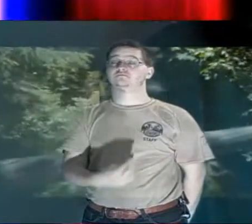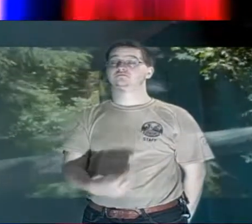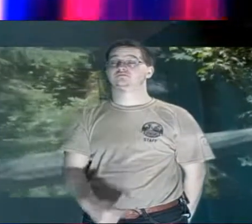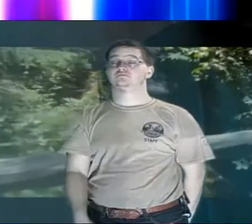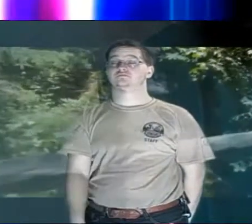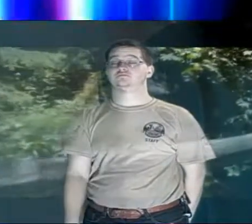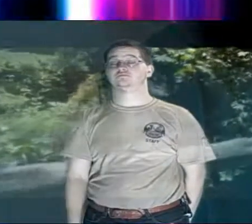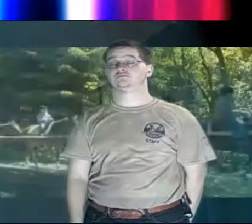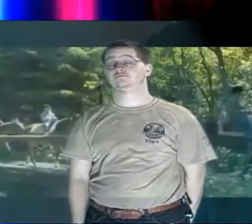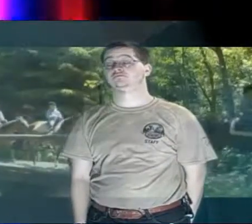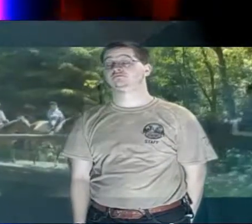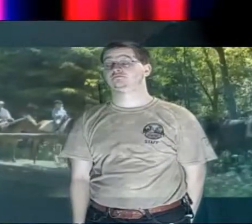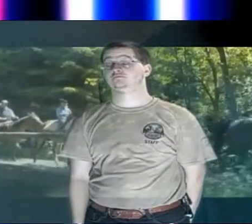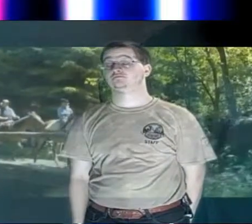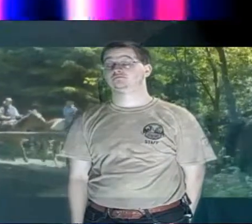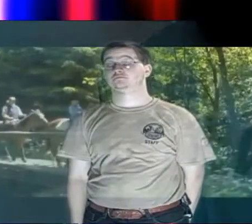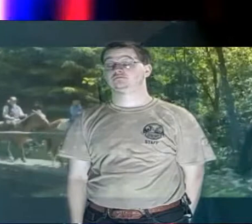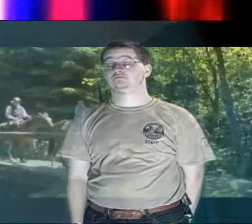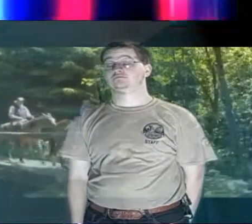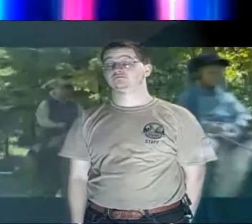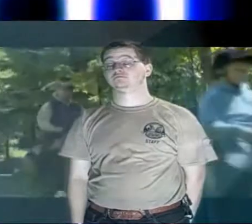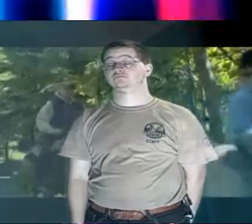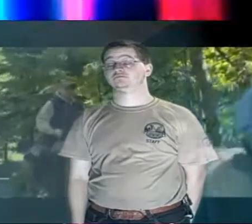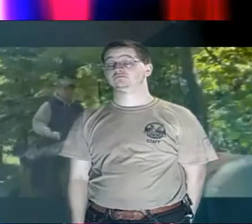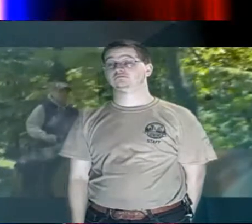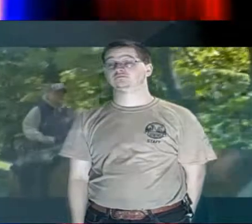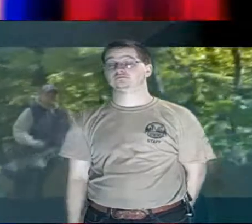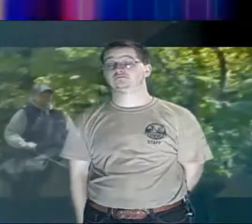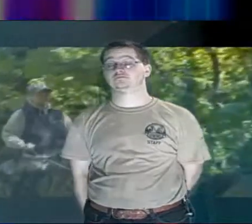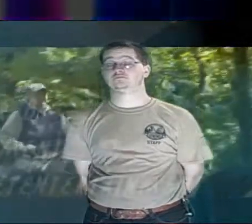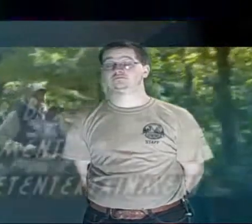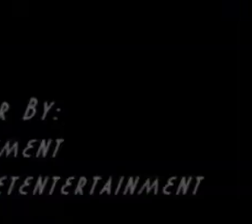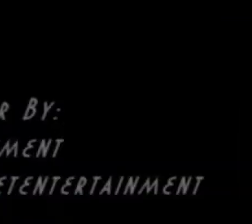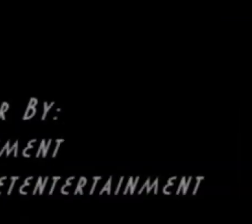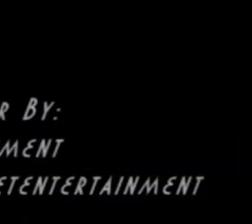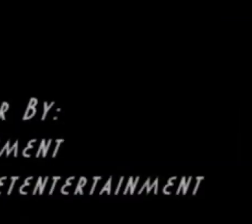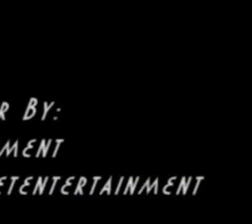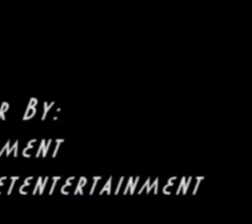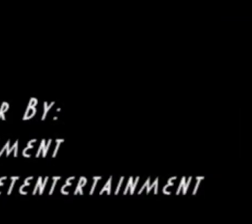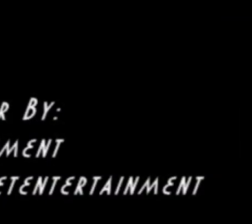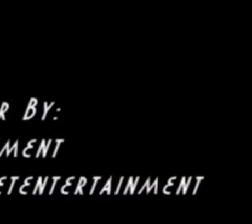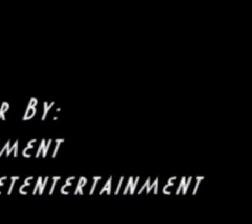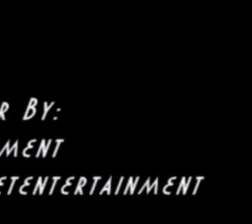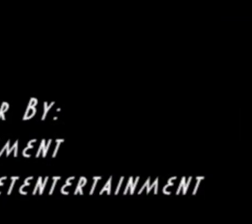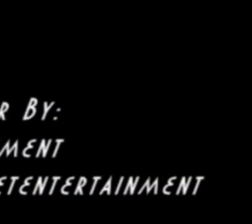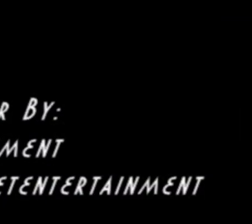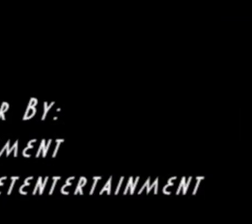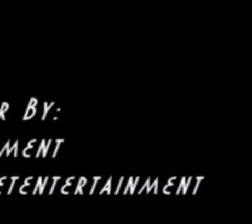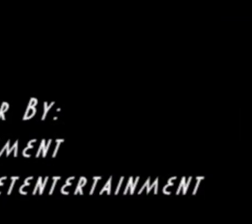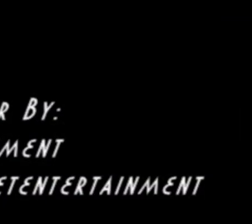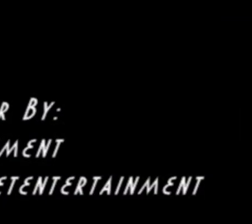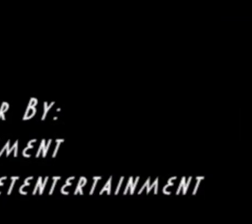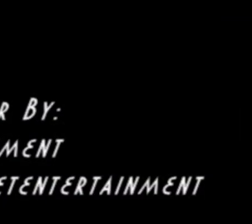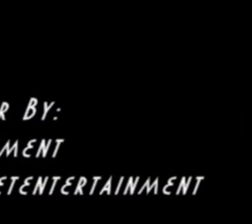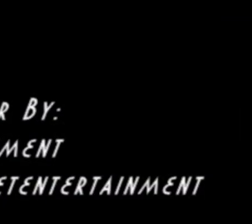don't the question And